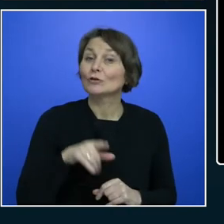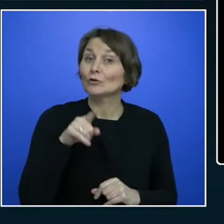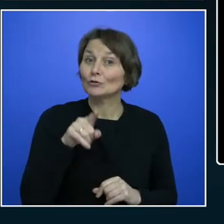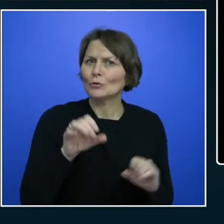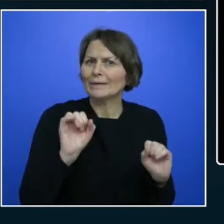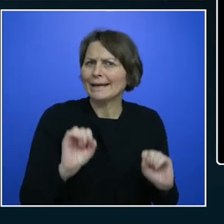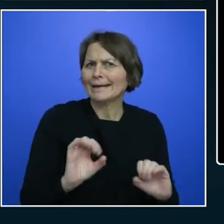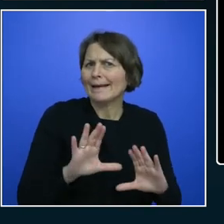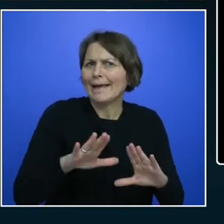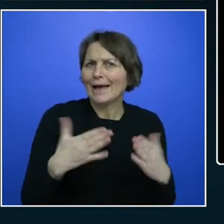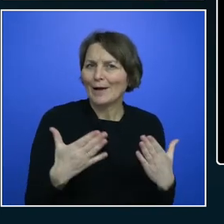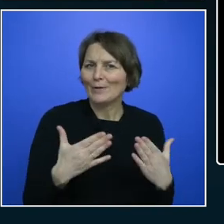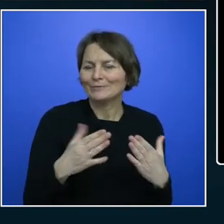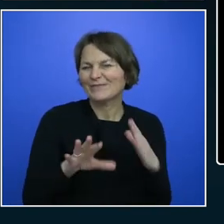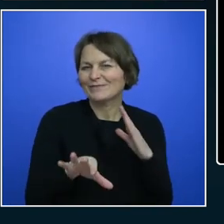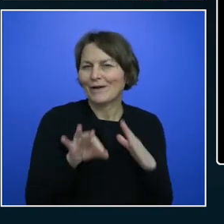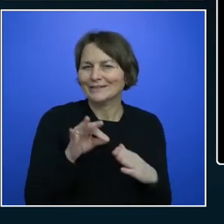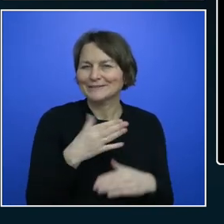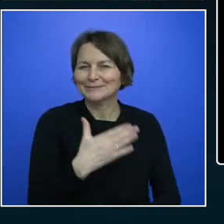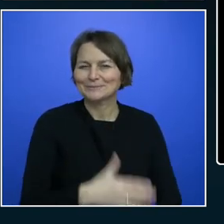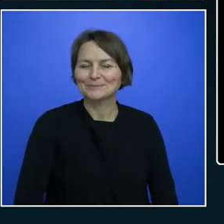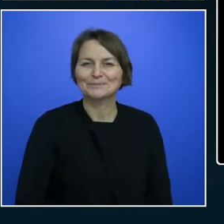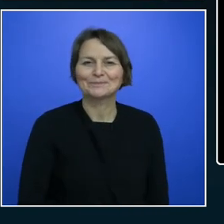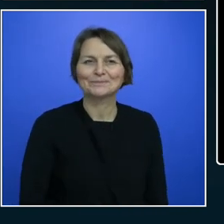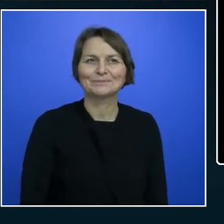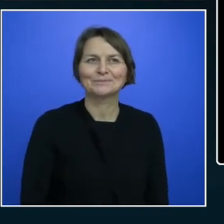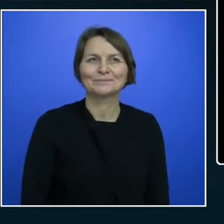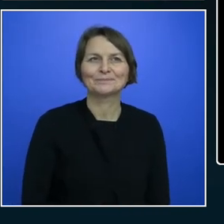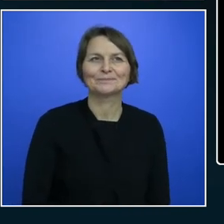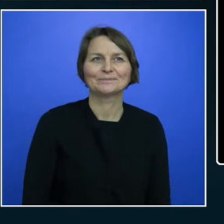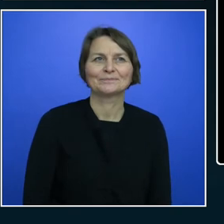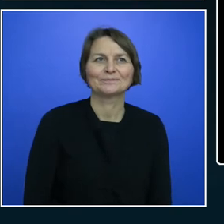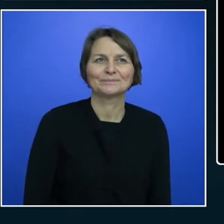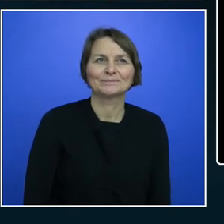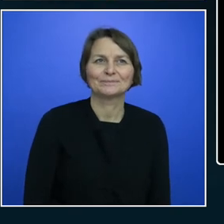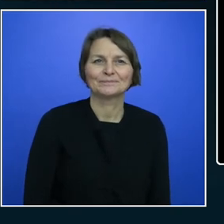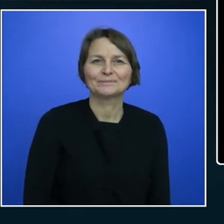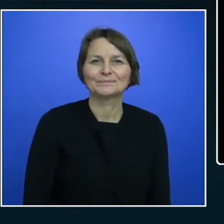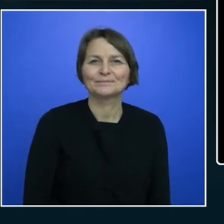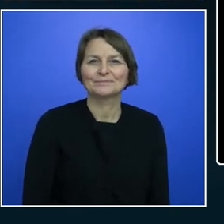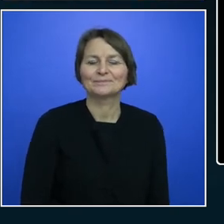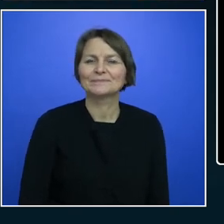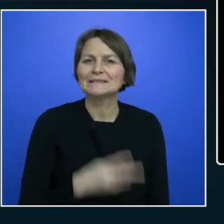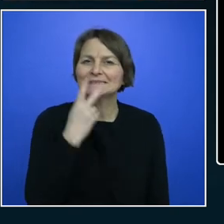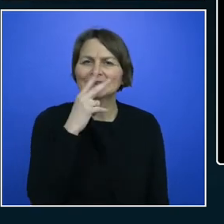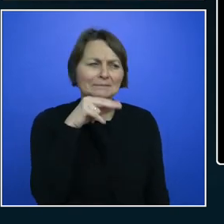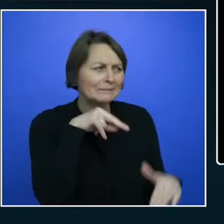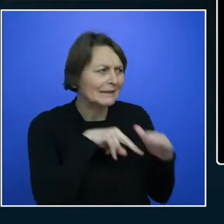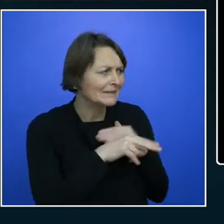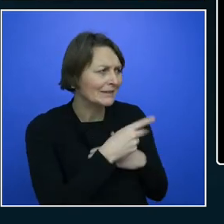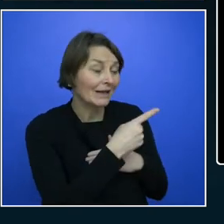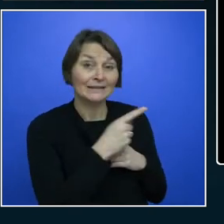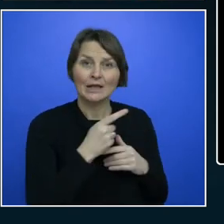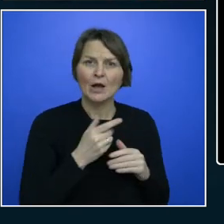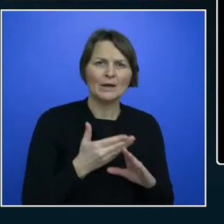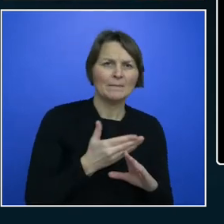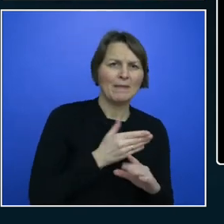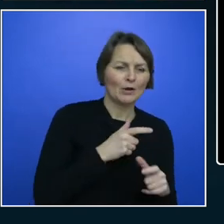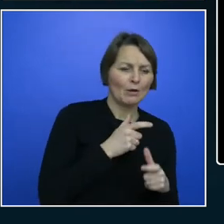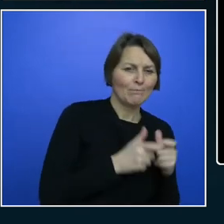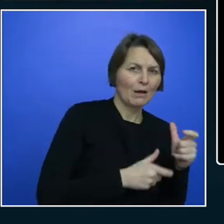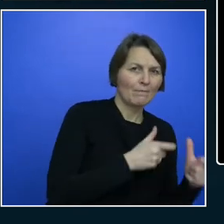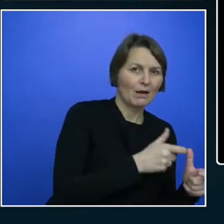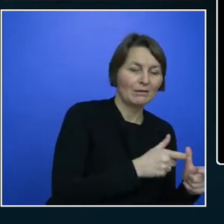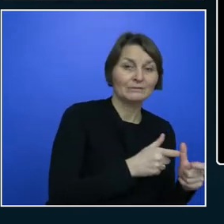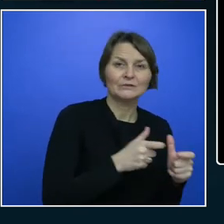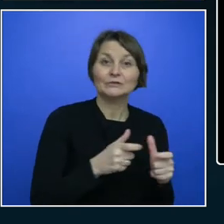So let's look at also the Accessibility Insights while that pipeline is running there. So this is the